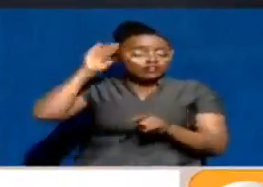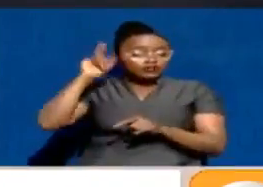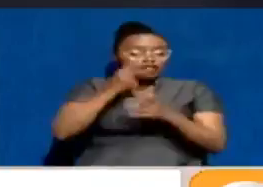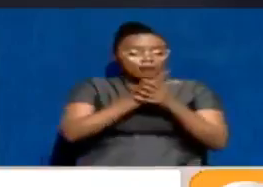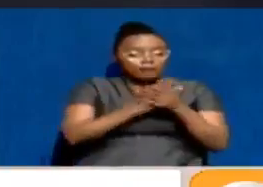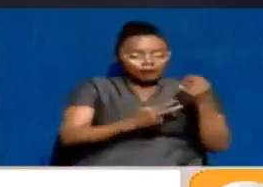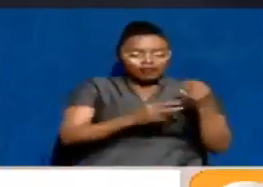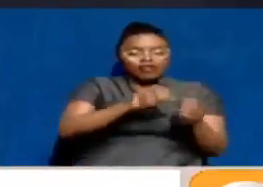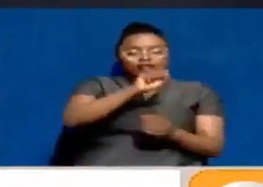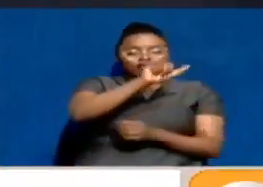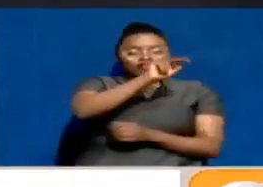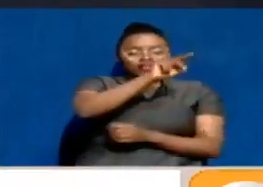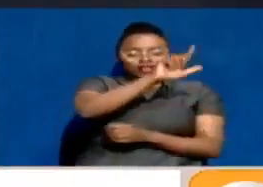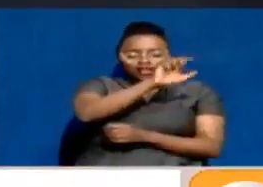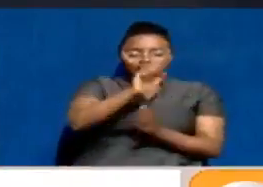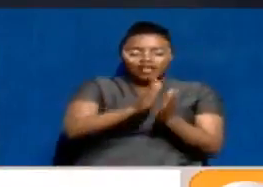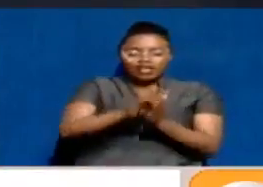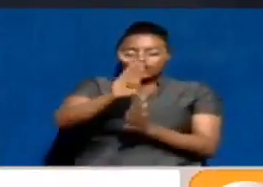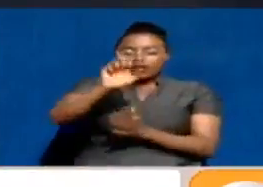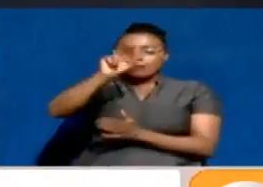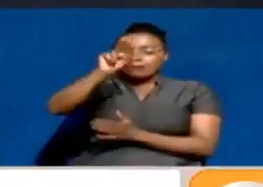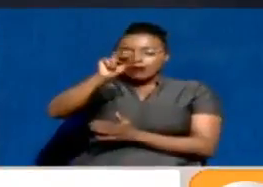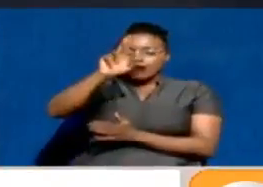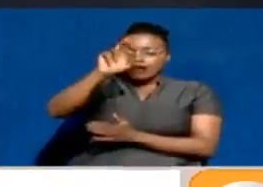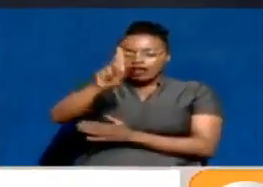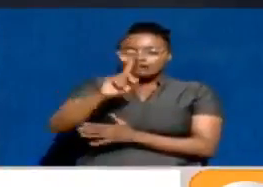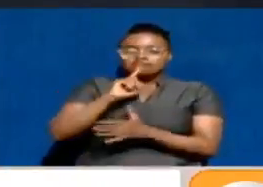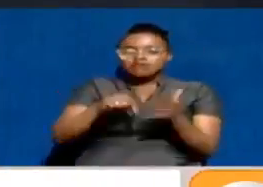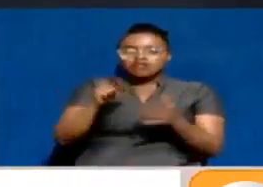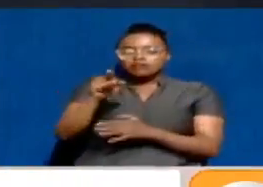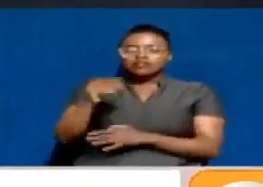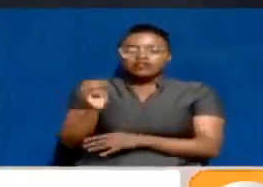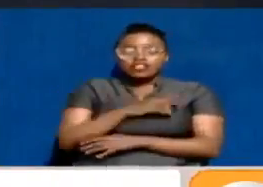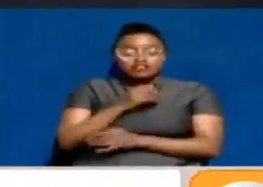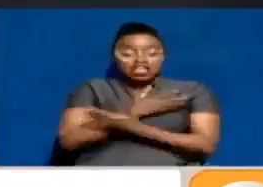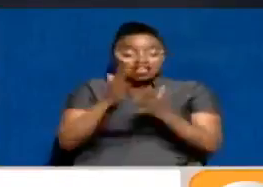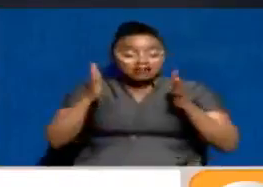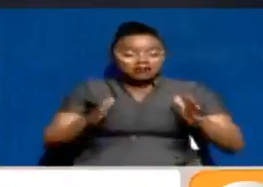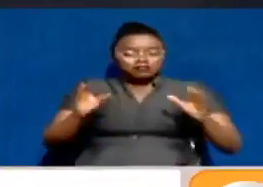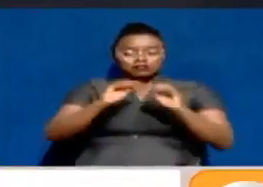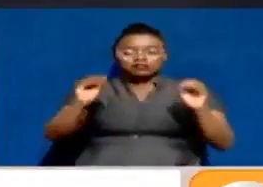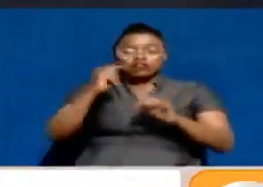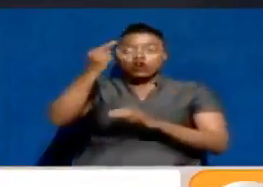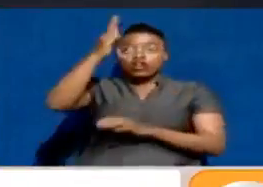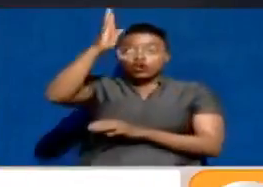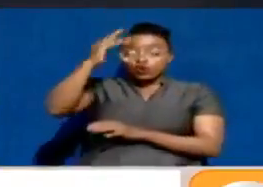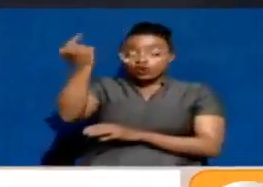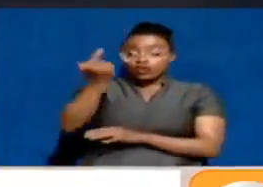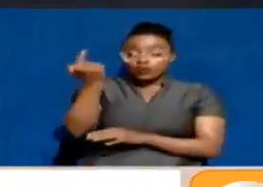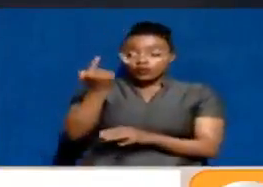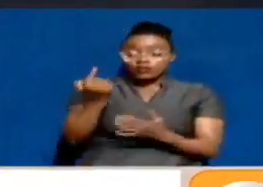from both Spencer Sankale and Bernard Mouchere, they say they fear no man, only God.